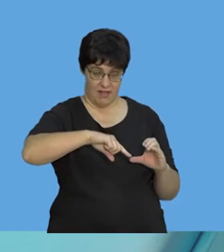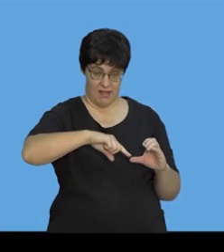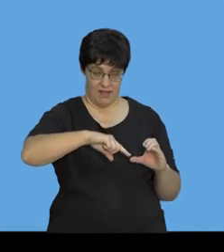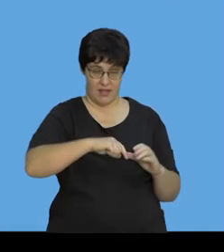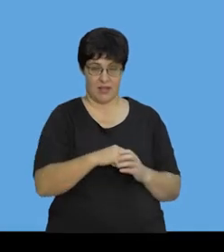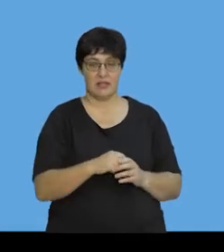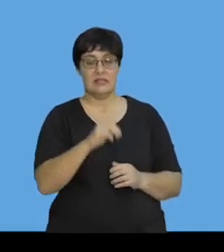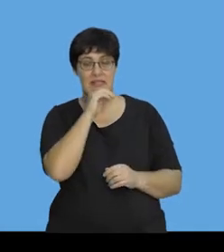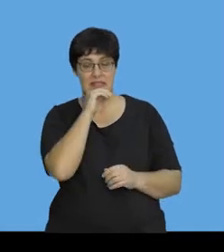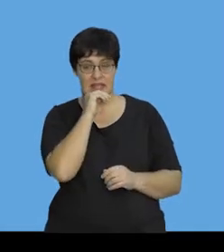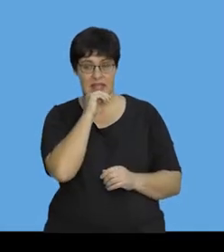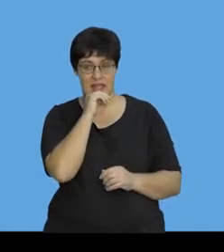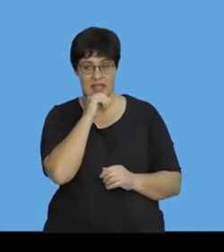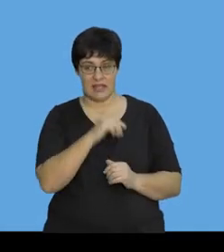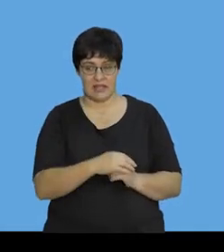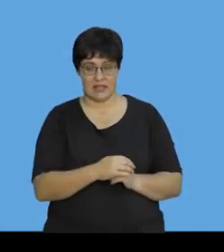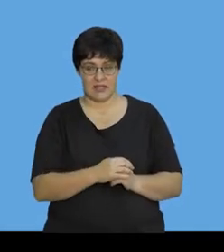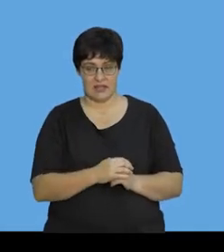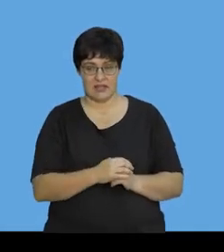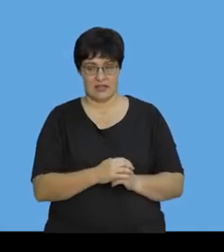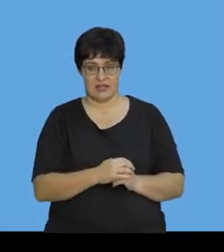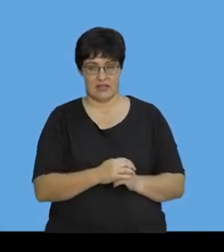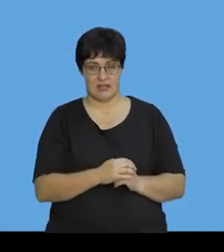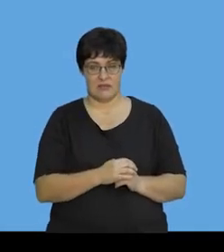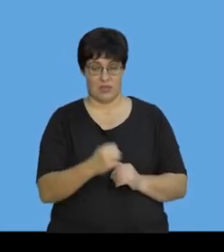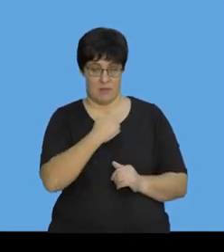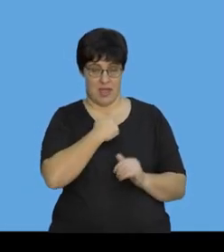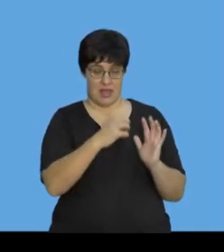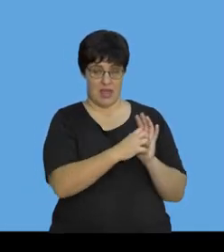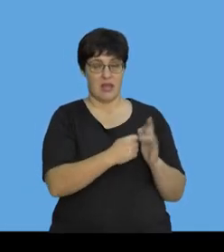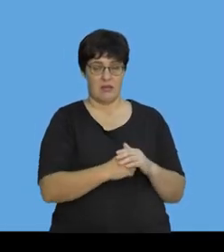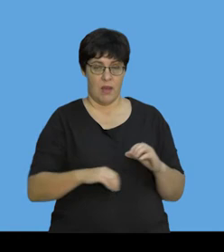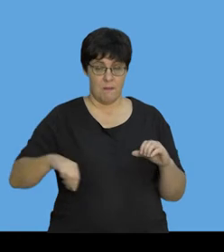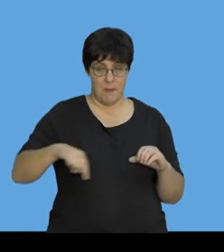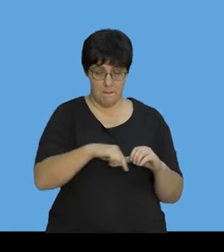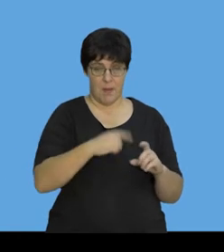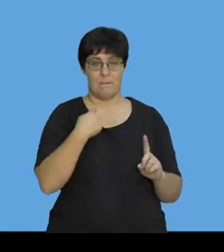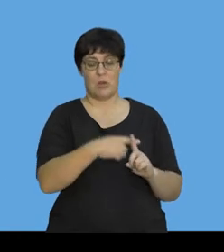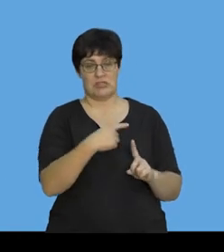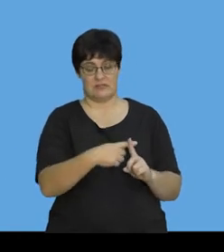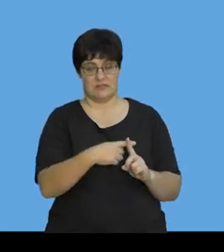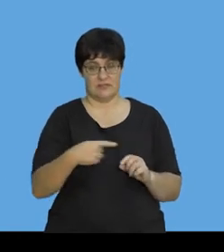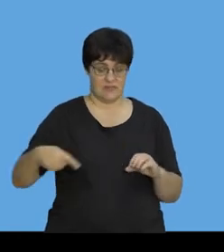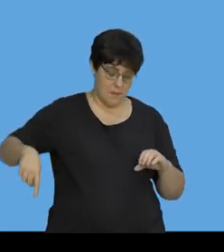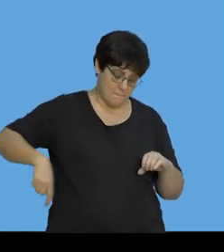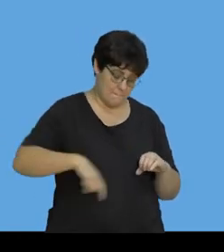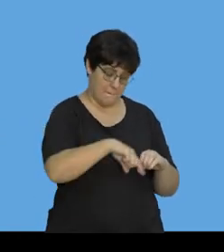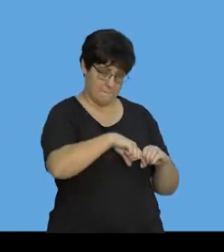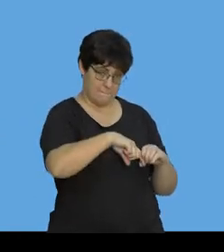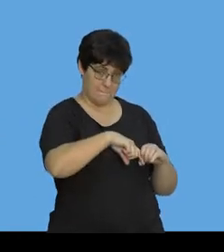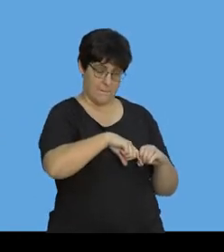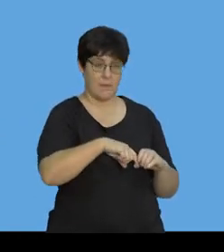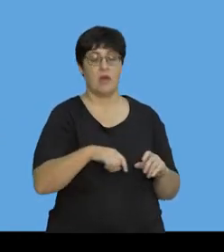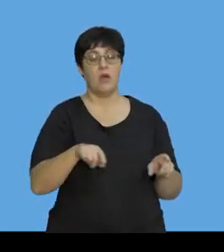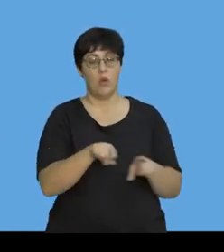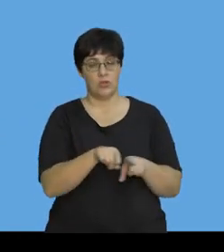me that this direction with my diagram, so to the right, is positive. That also means for me